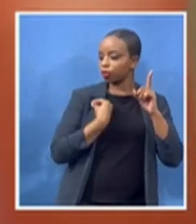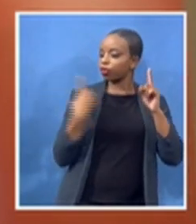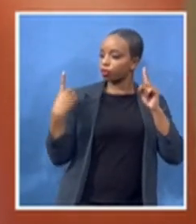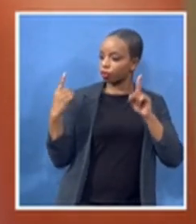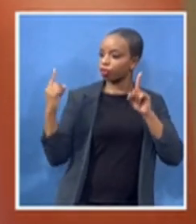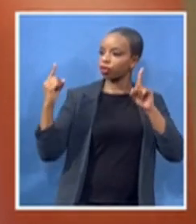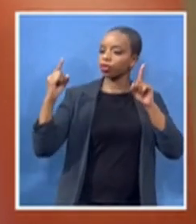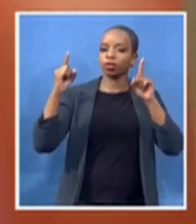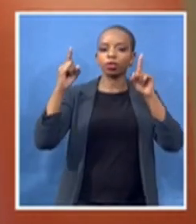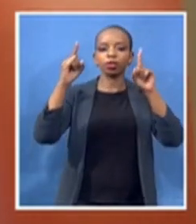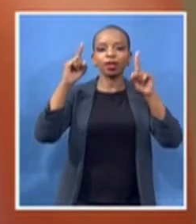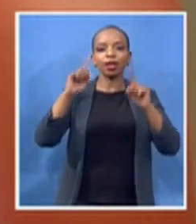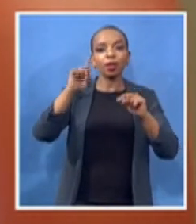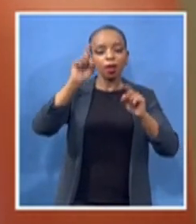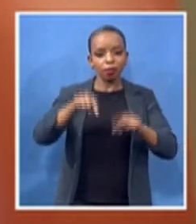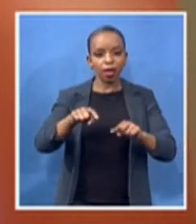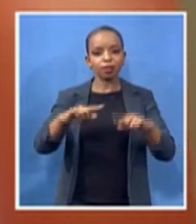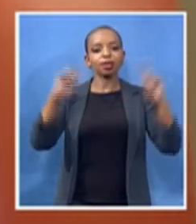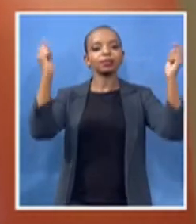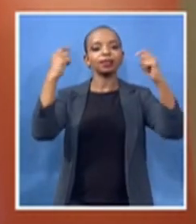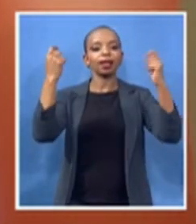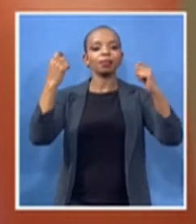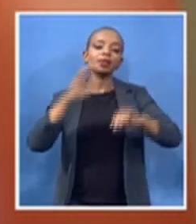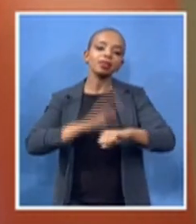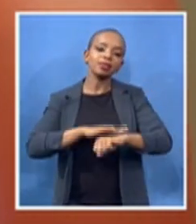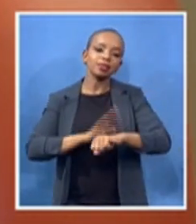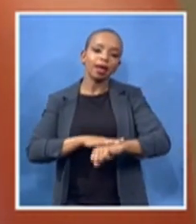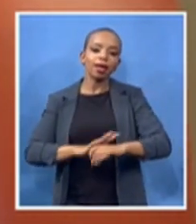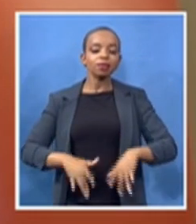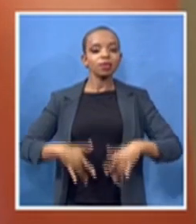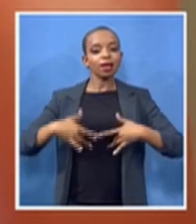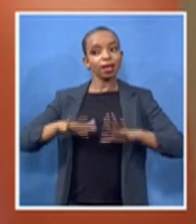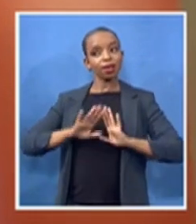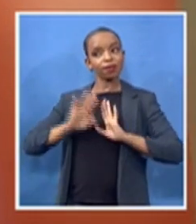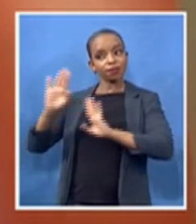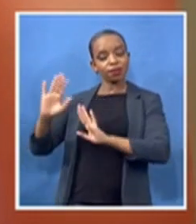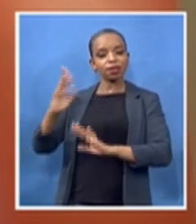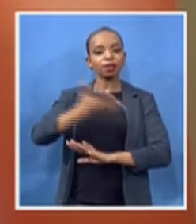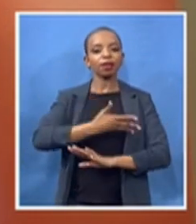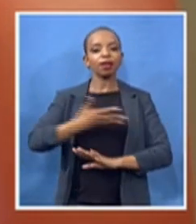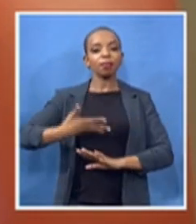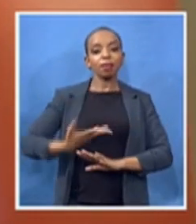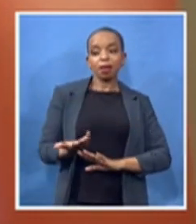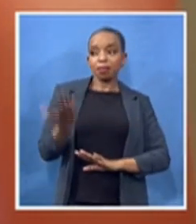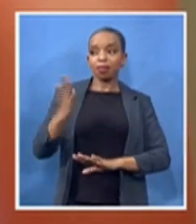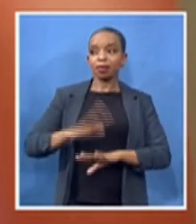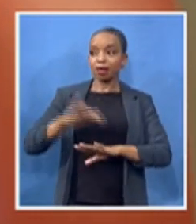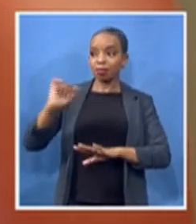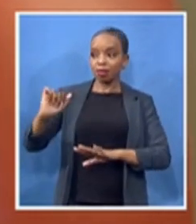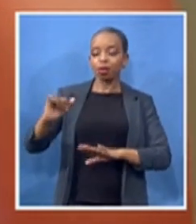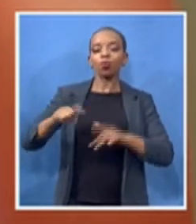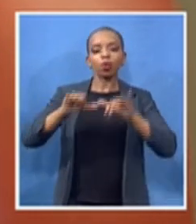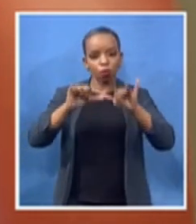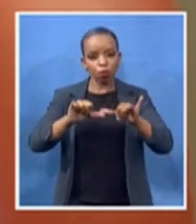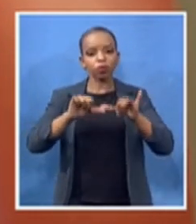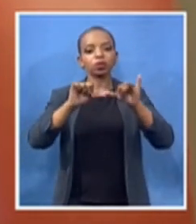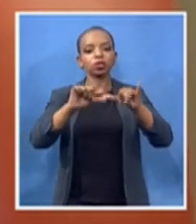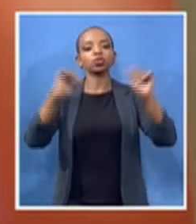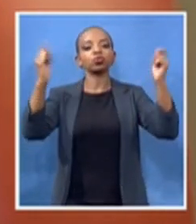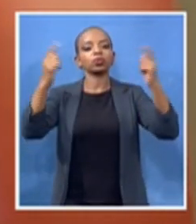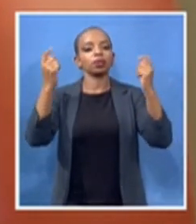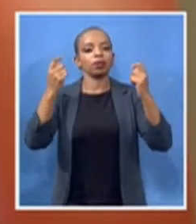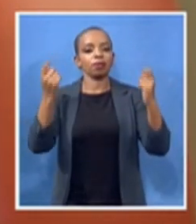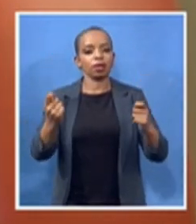and continue to rise and bring someone with us to the next